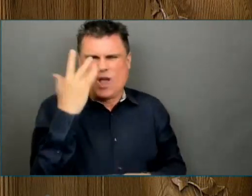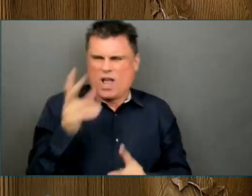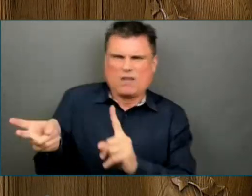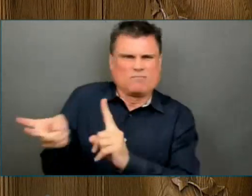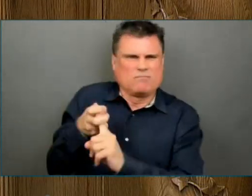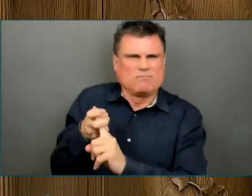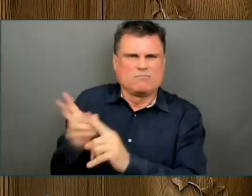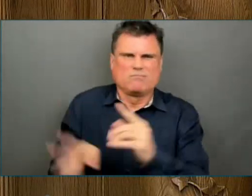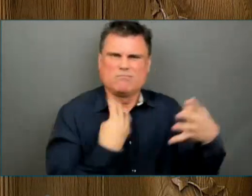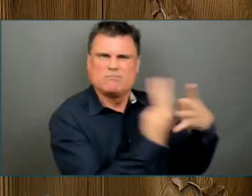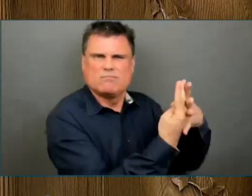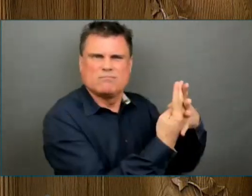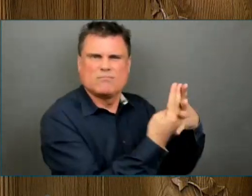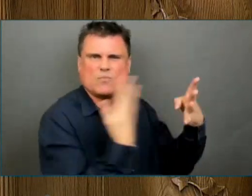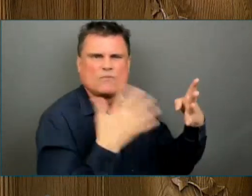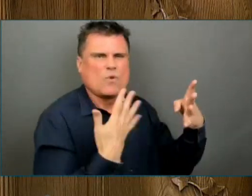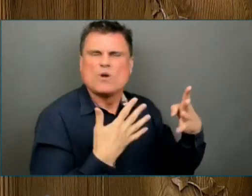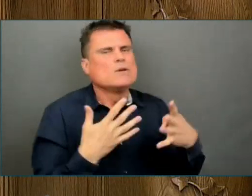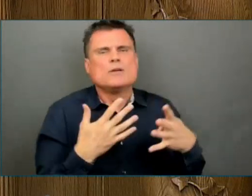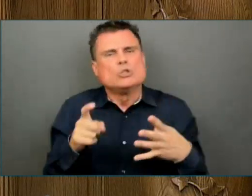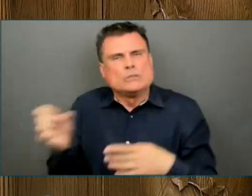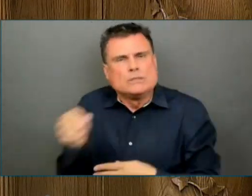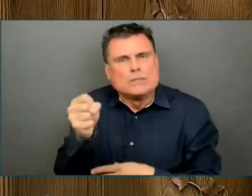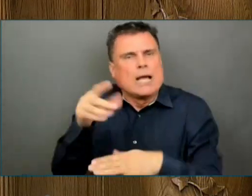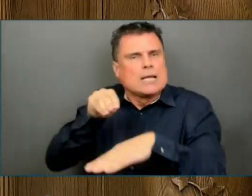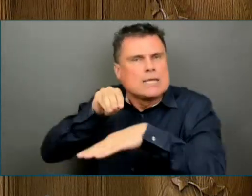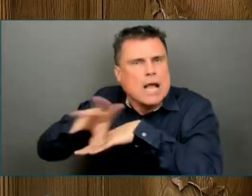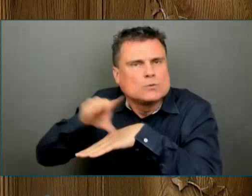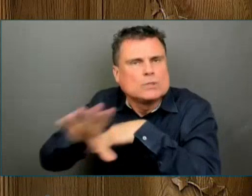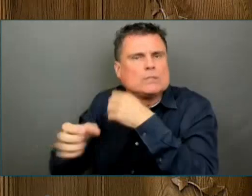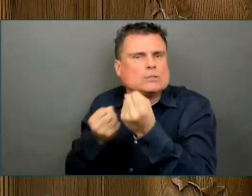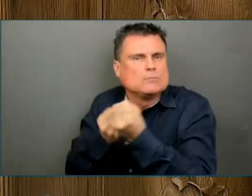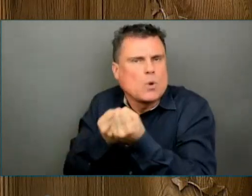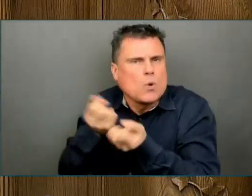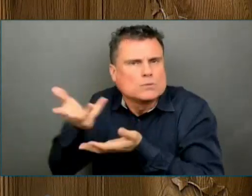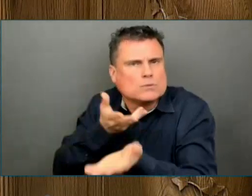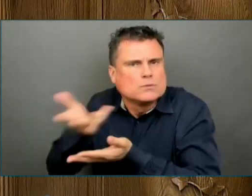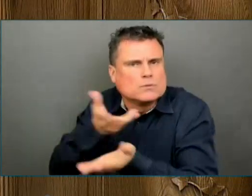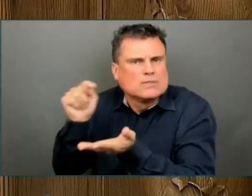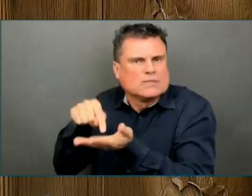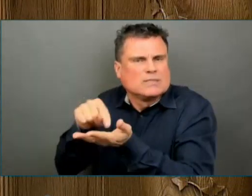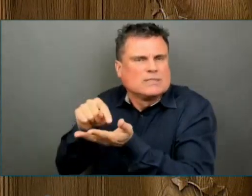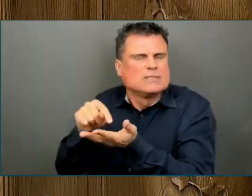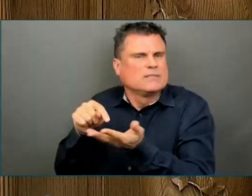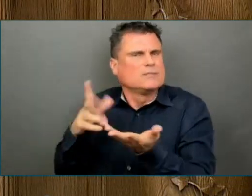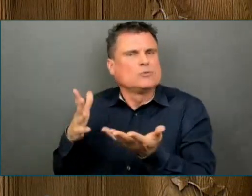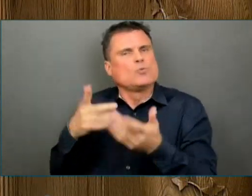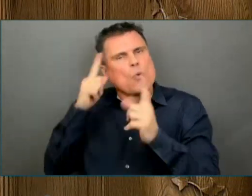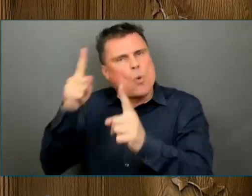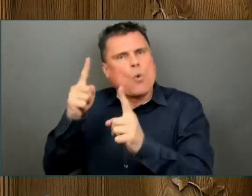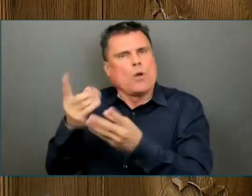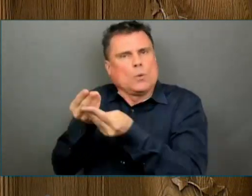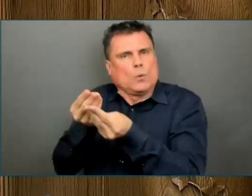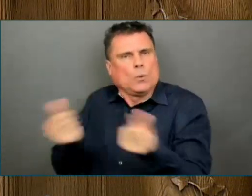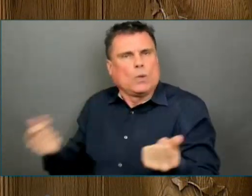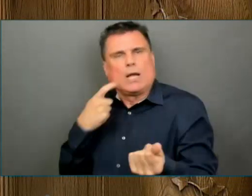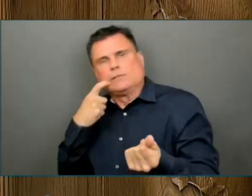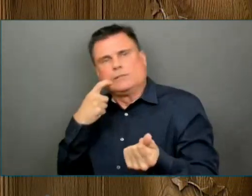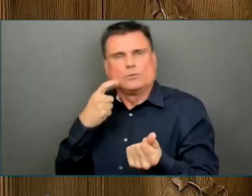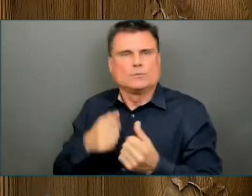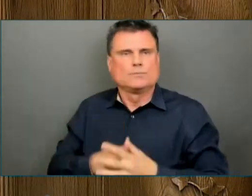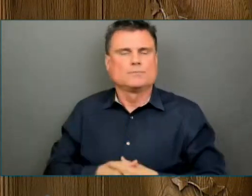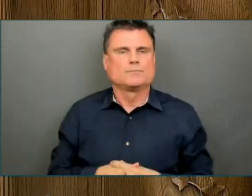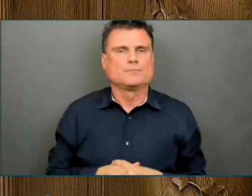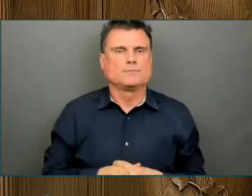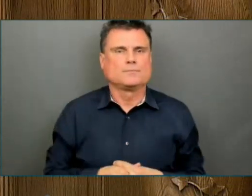your government has worked hard to make things a little easier. It eliminated MSP healthcare premiums and road tolls. It cut